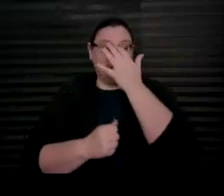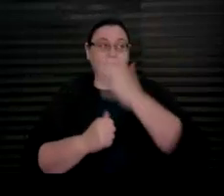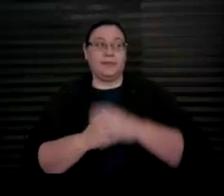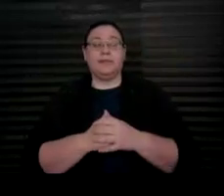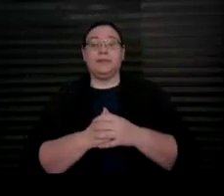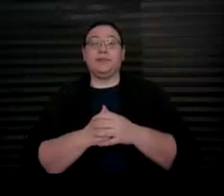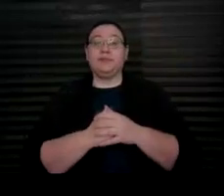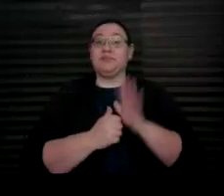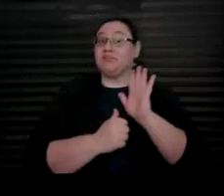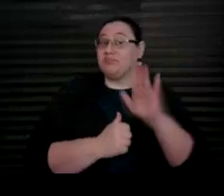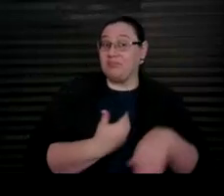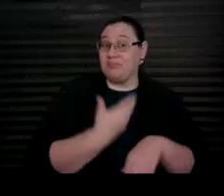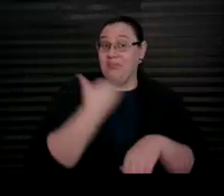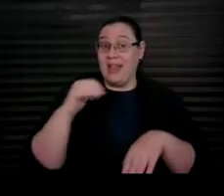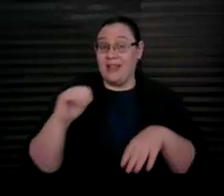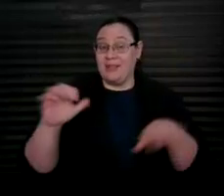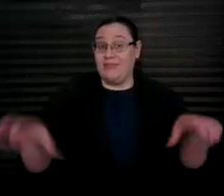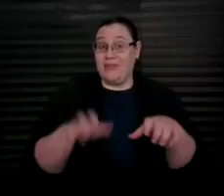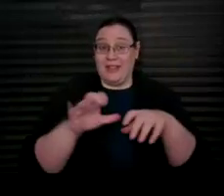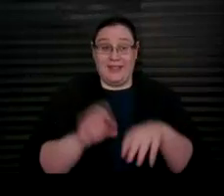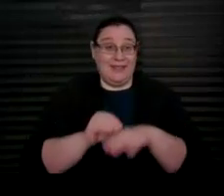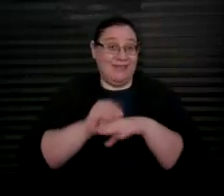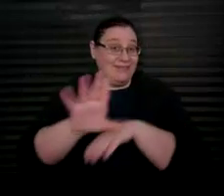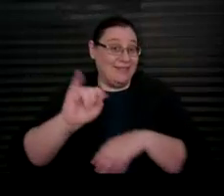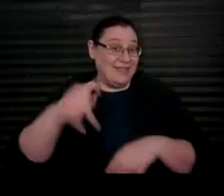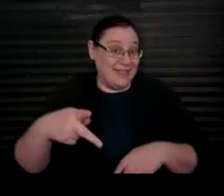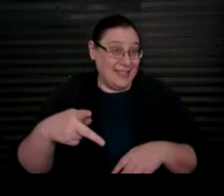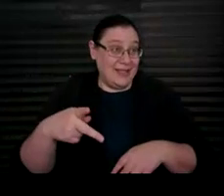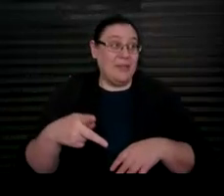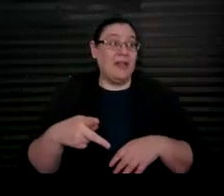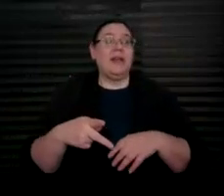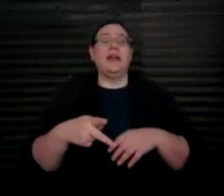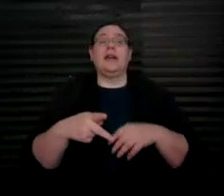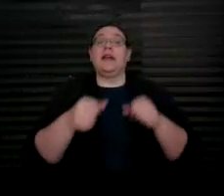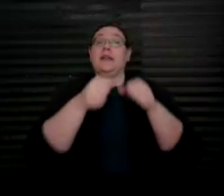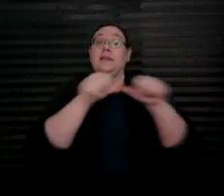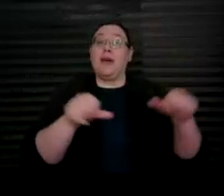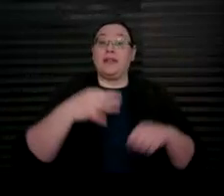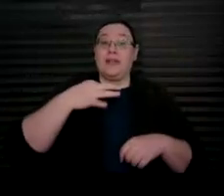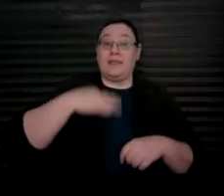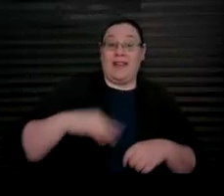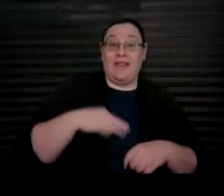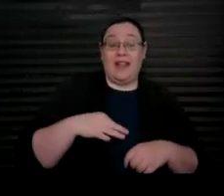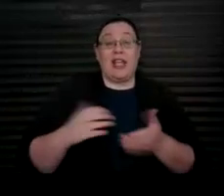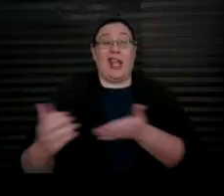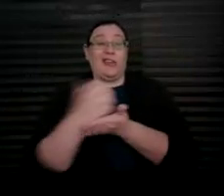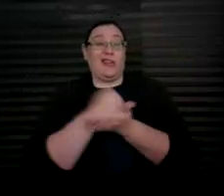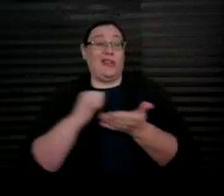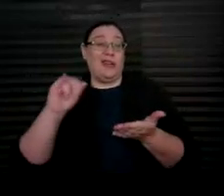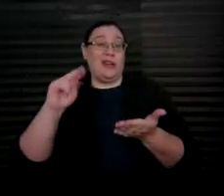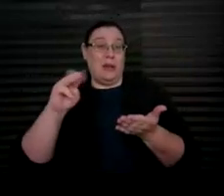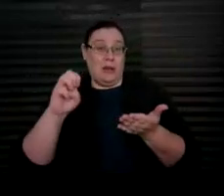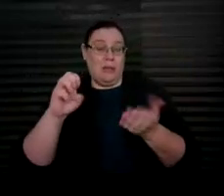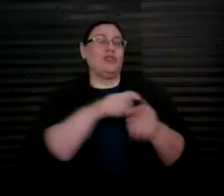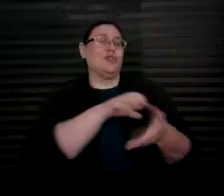Best Practice Tip. Deposit benefits and earned income into a checking account.